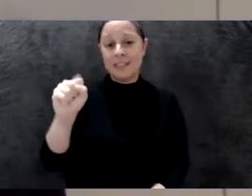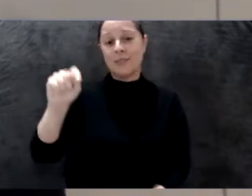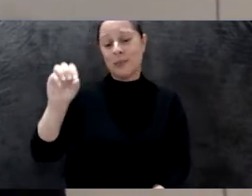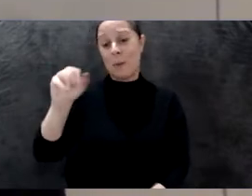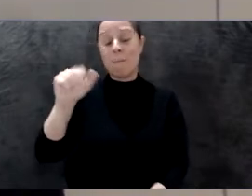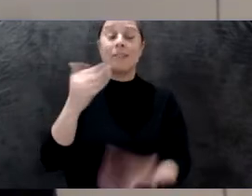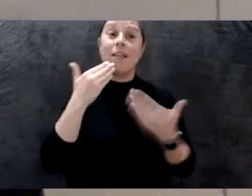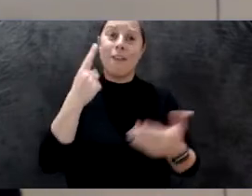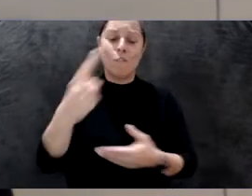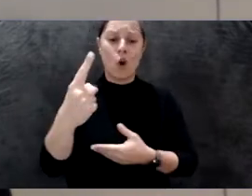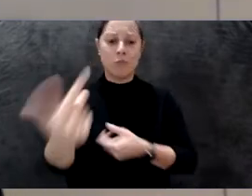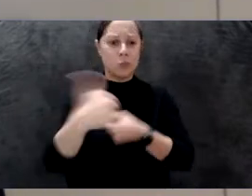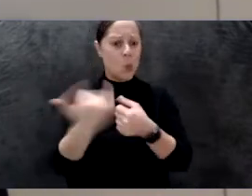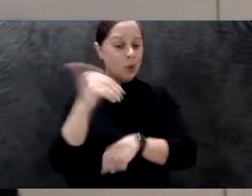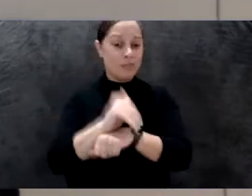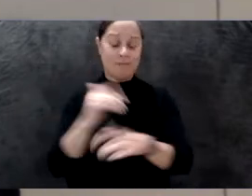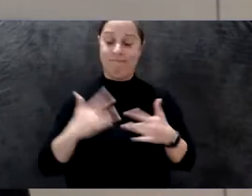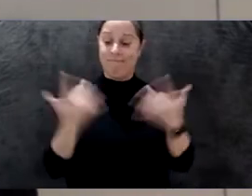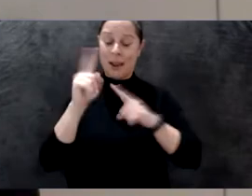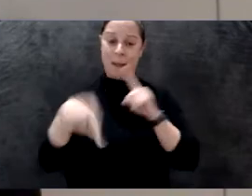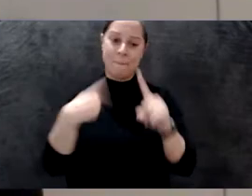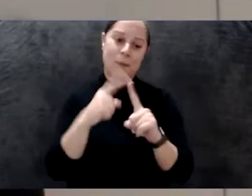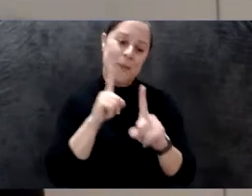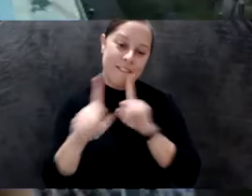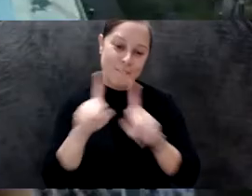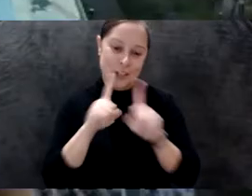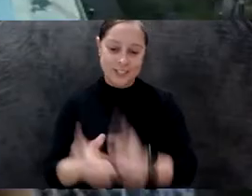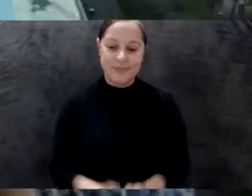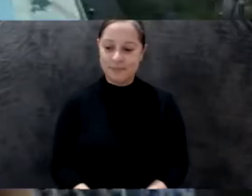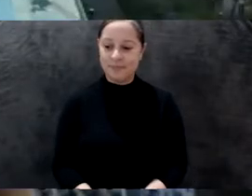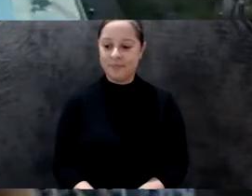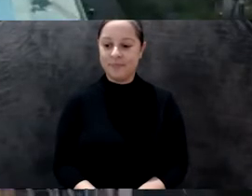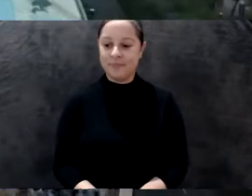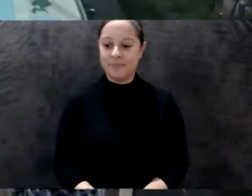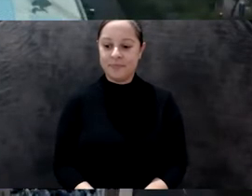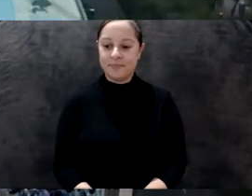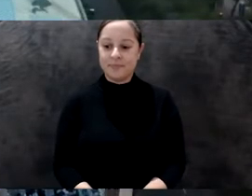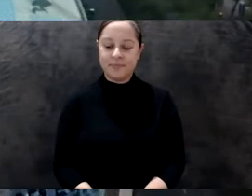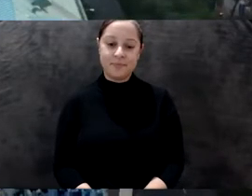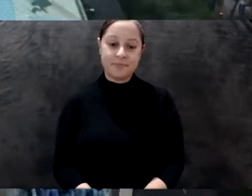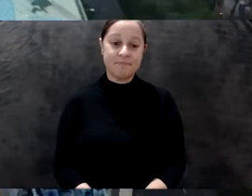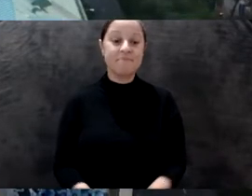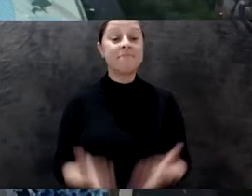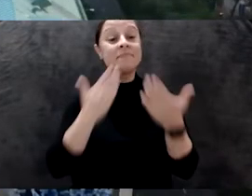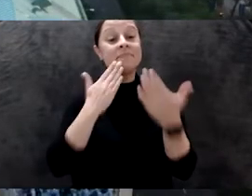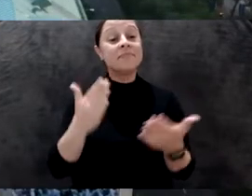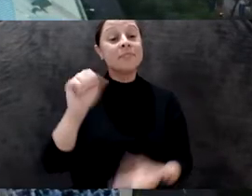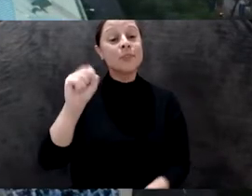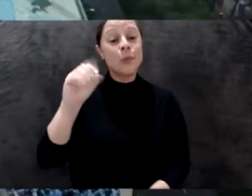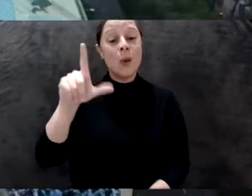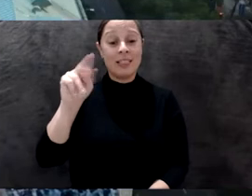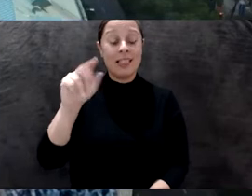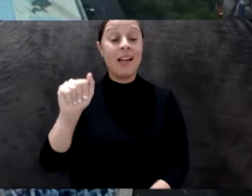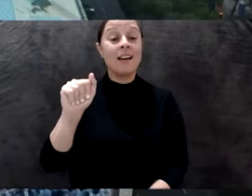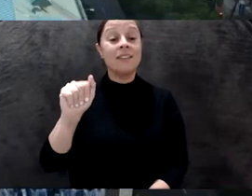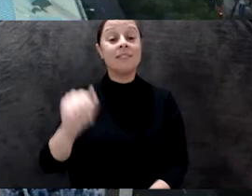us tonight, and I'm so excited about this conversation. Thank you so much Solana. Hi everyone, my name